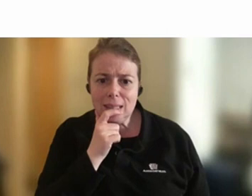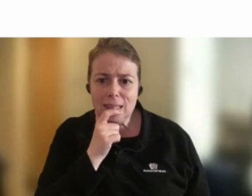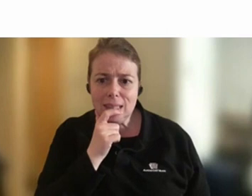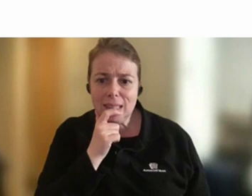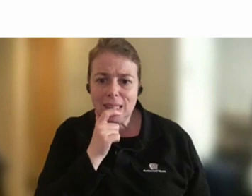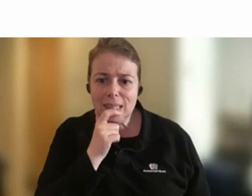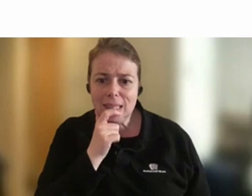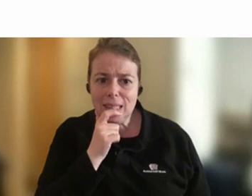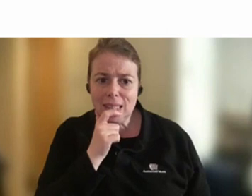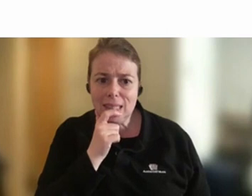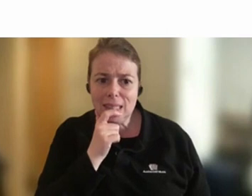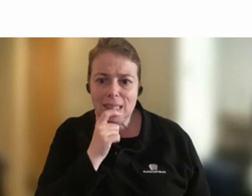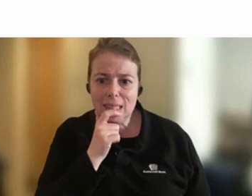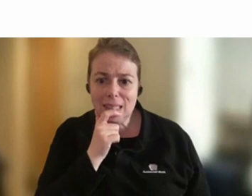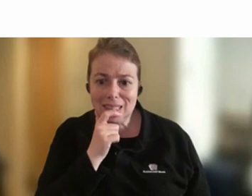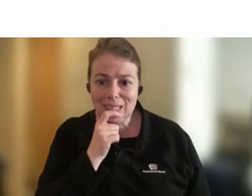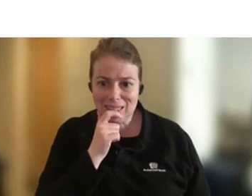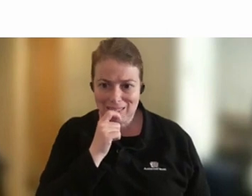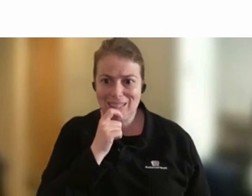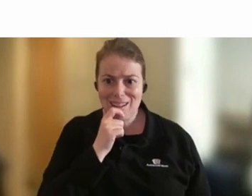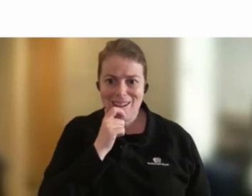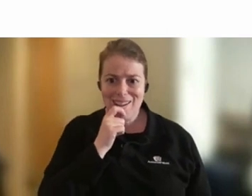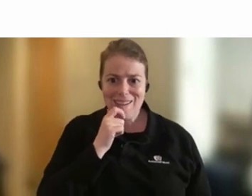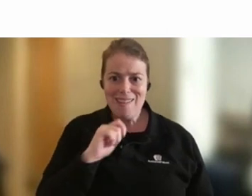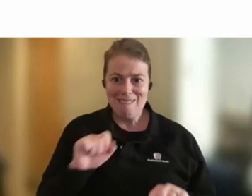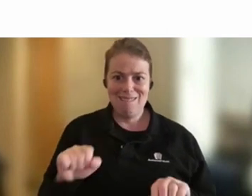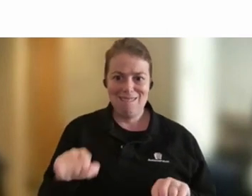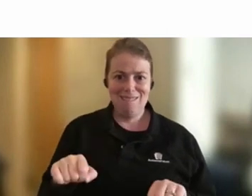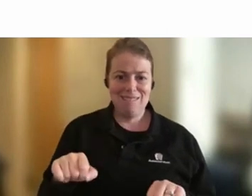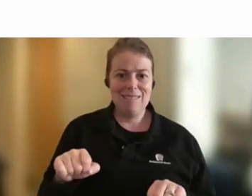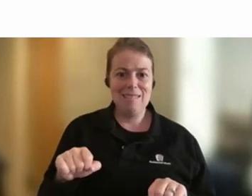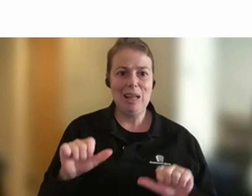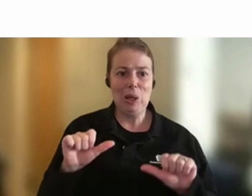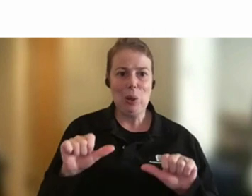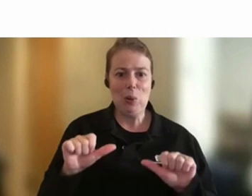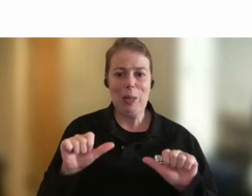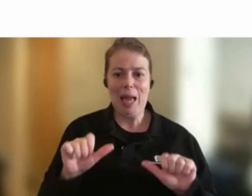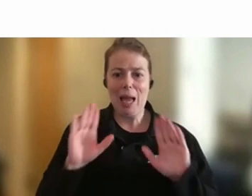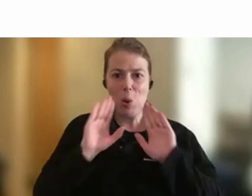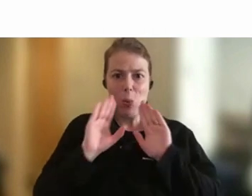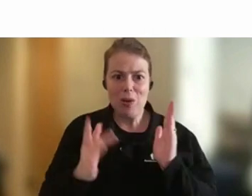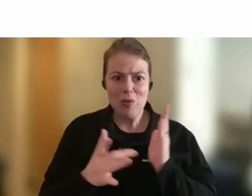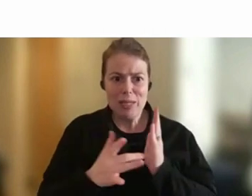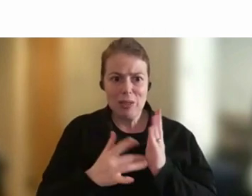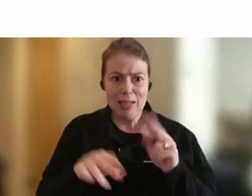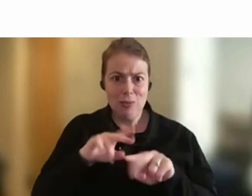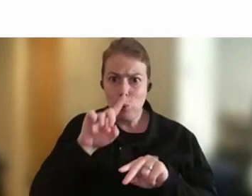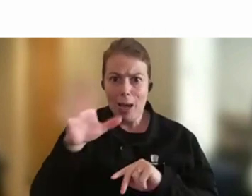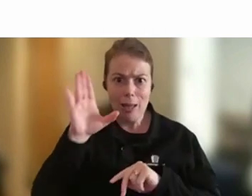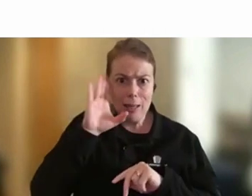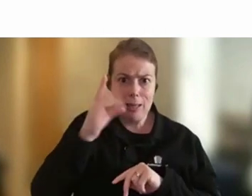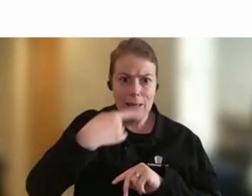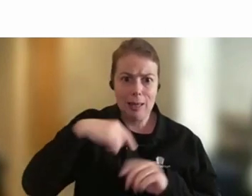All right, listen, again, wonderful technology. If you can't hear us, Mark, we're just going to let